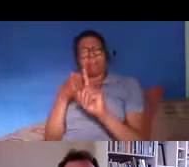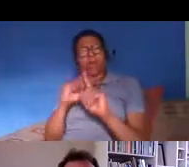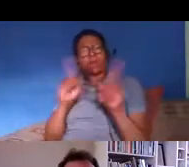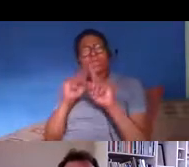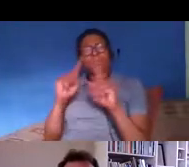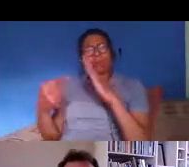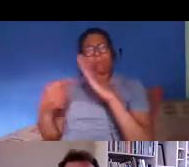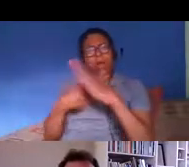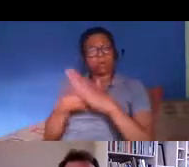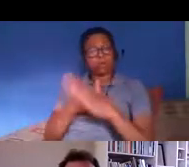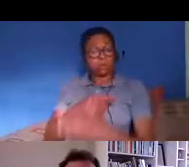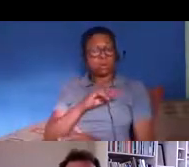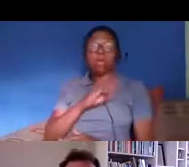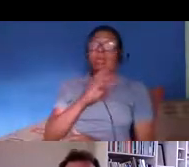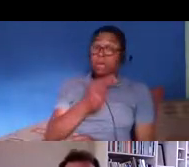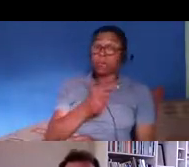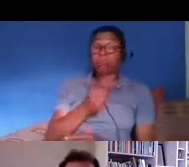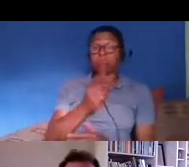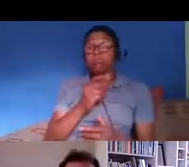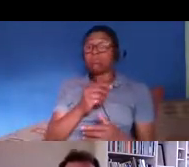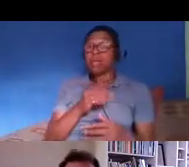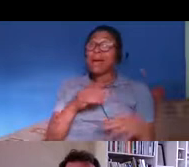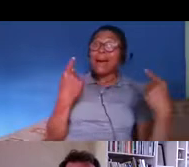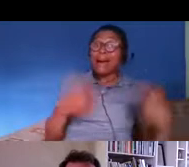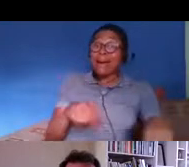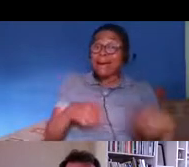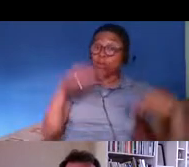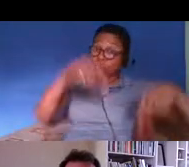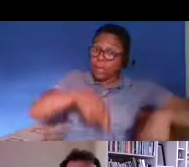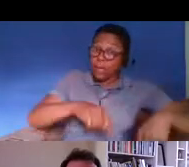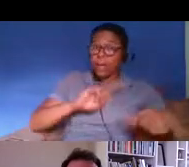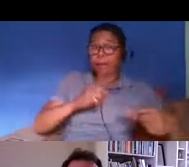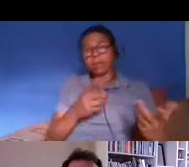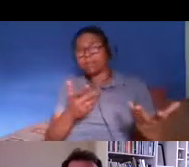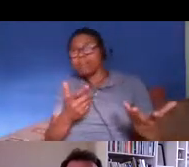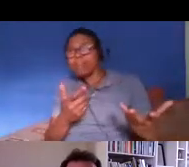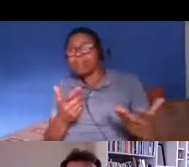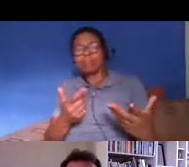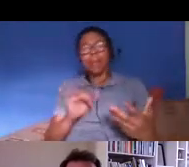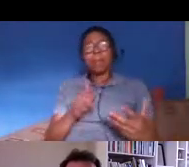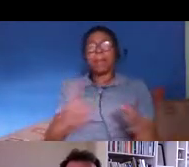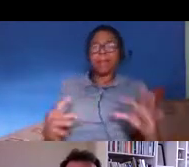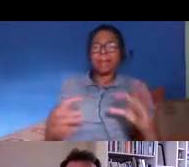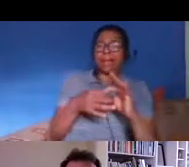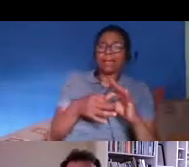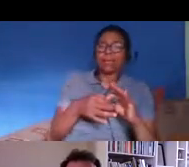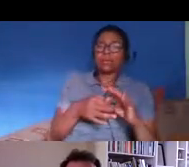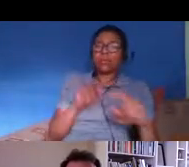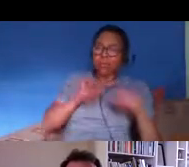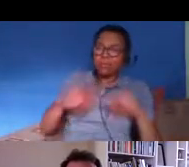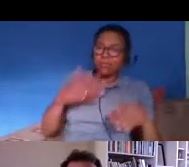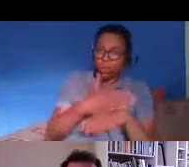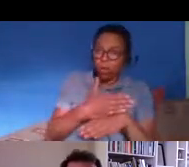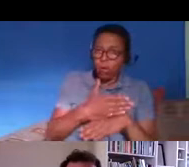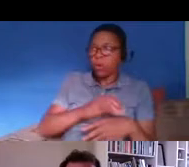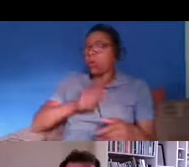lawfully residents they are often um tied to particular jobs they renew all of their visas and depends on